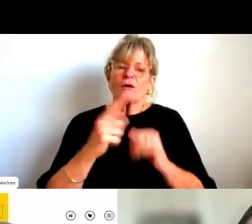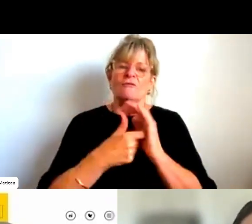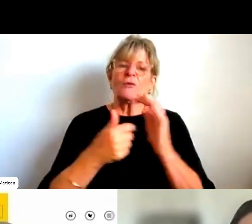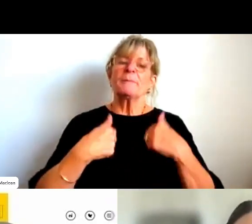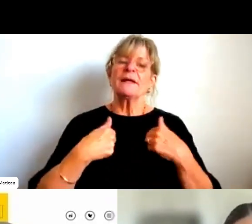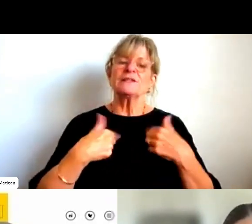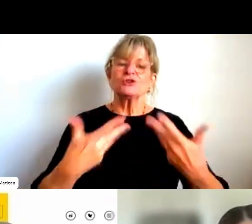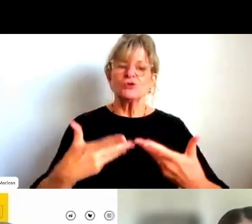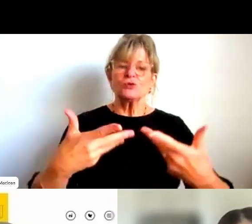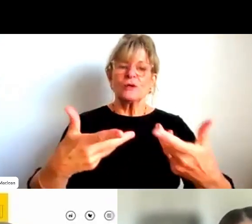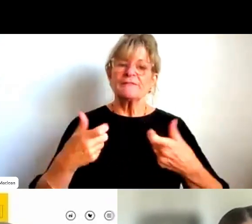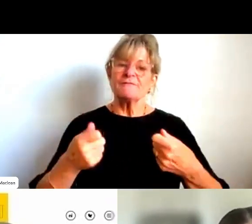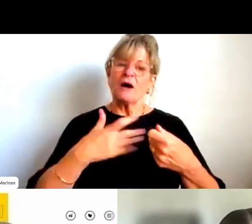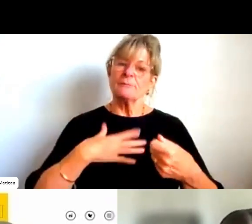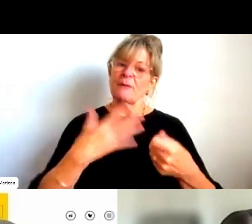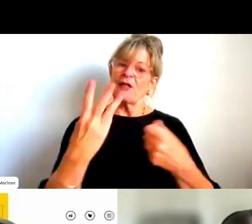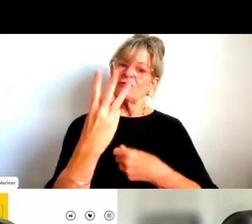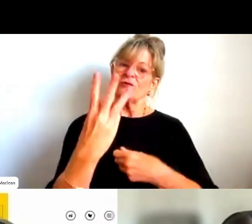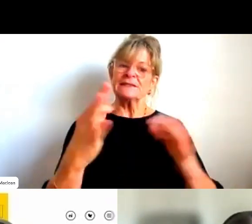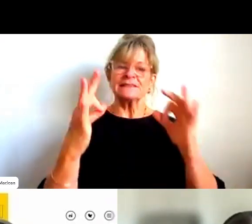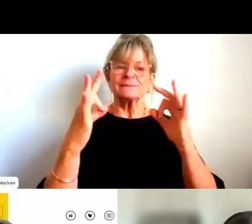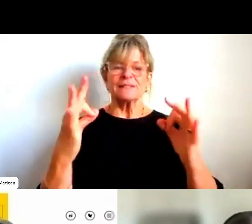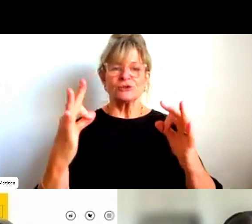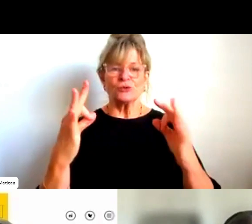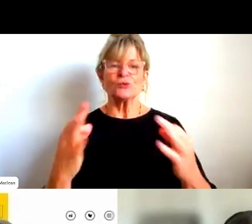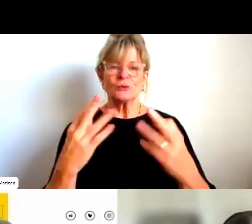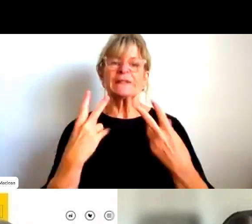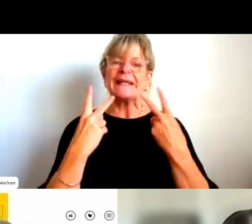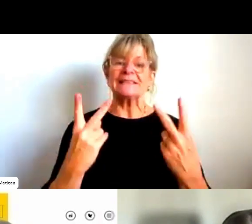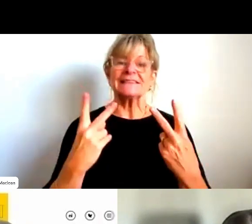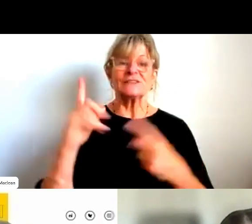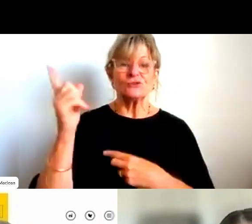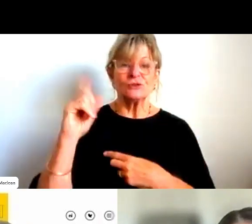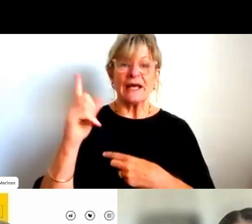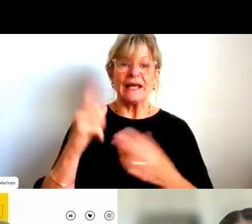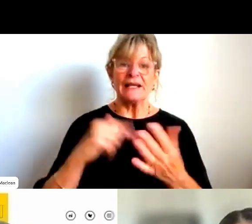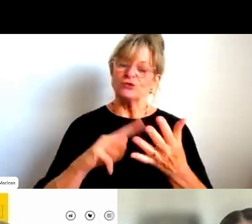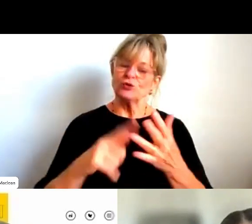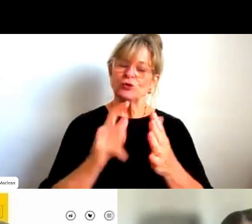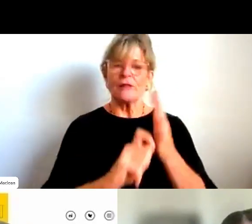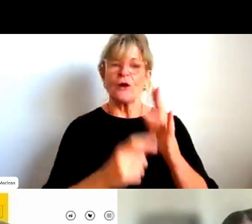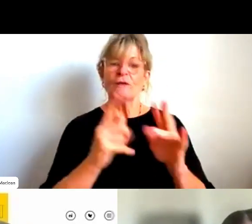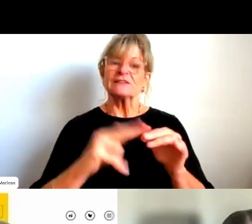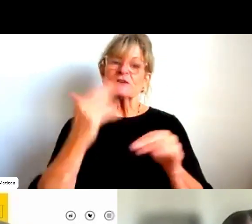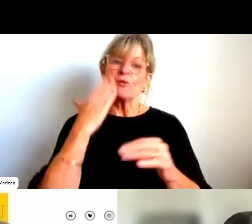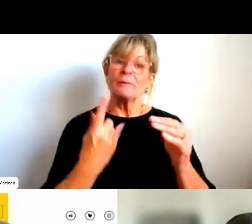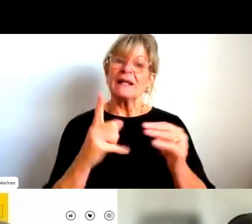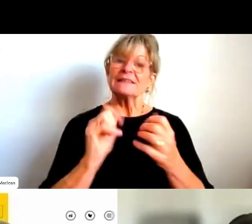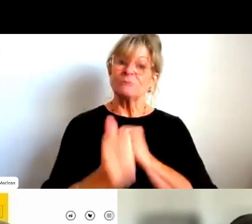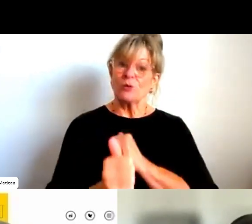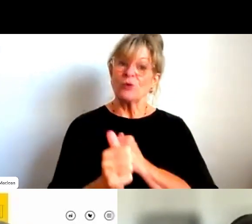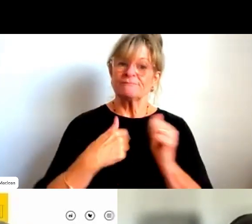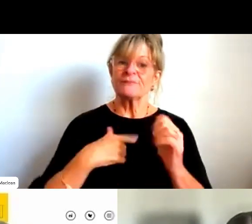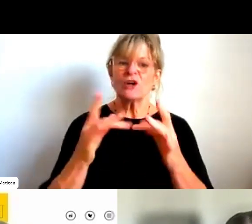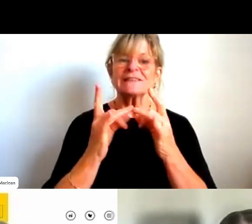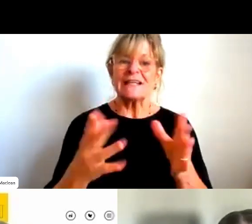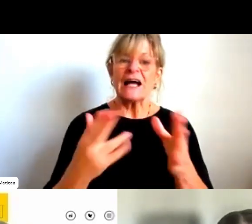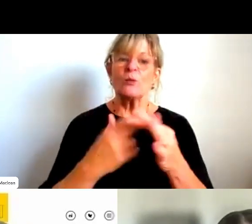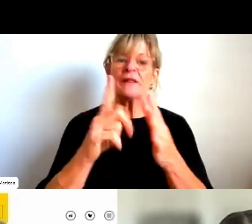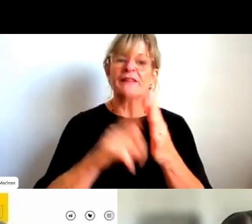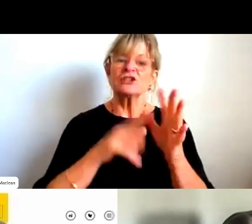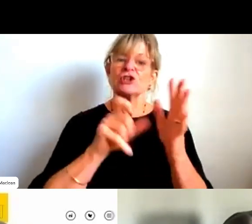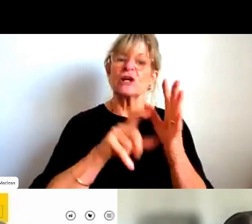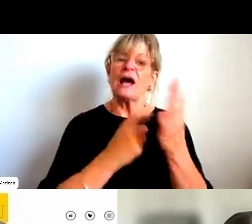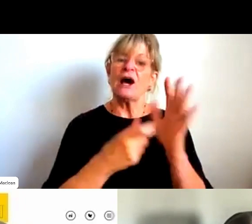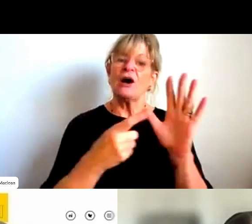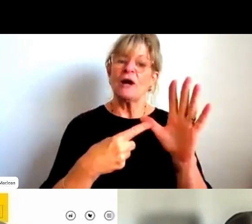my three very special guests who are ambassadors for the Office for Women in Sport. I'll start firstly with Jakara Egan, who